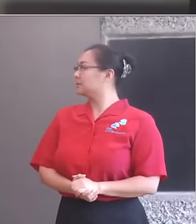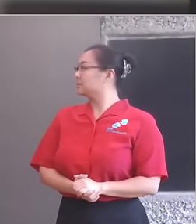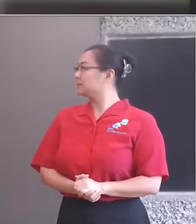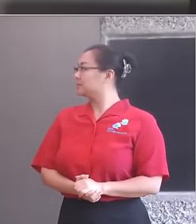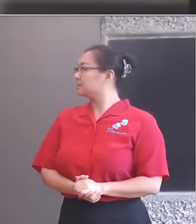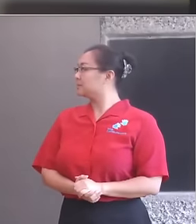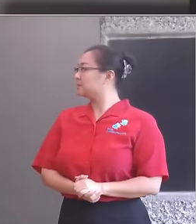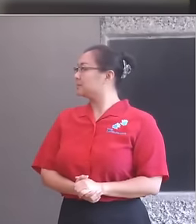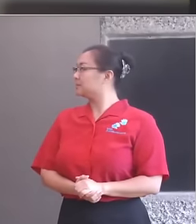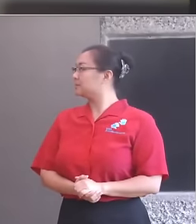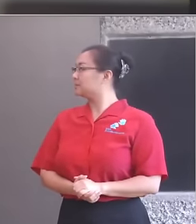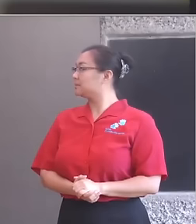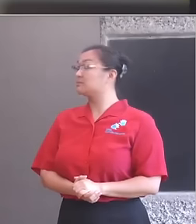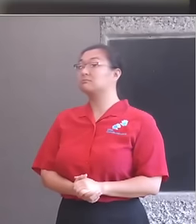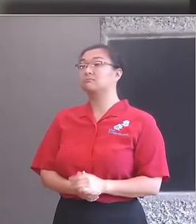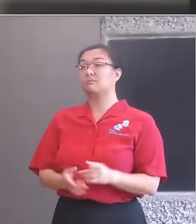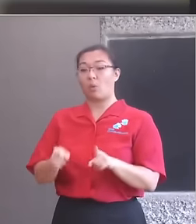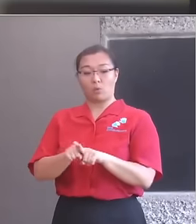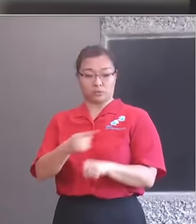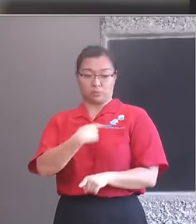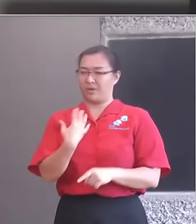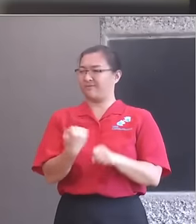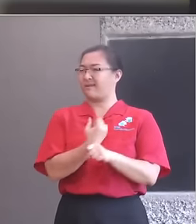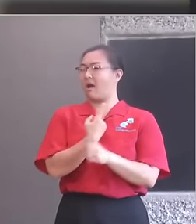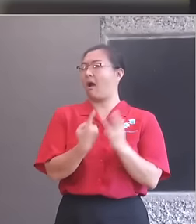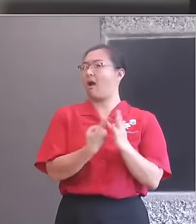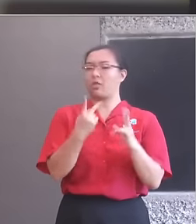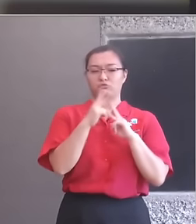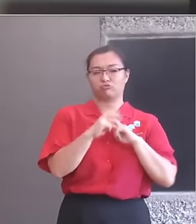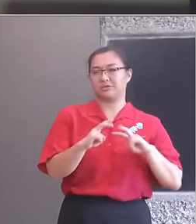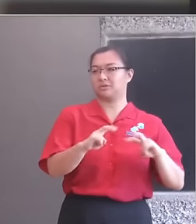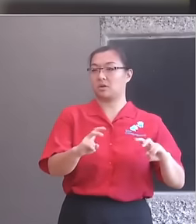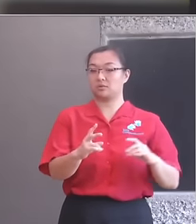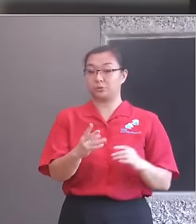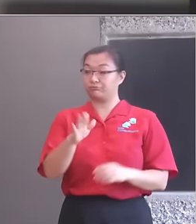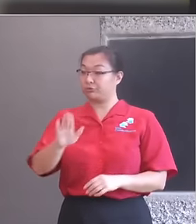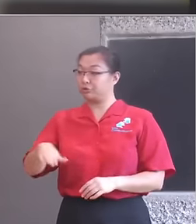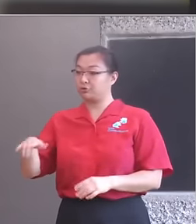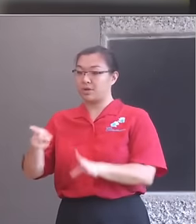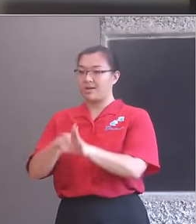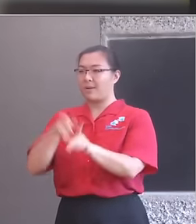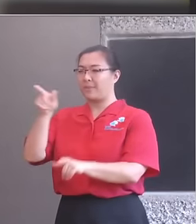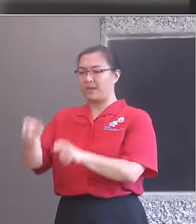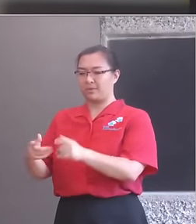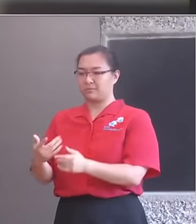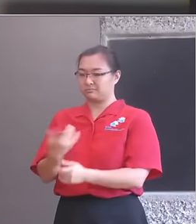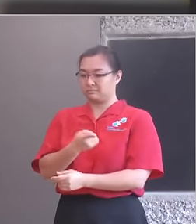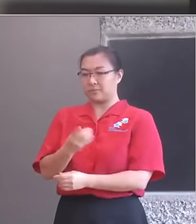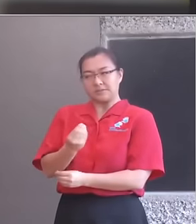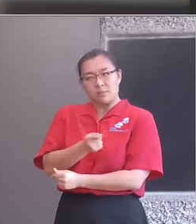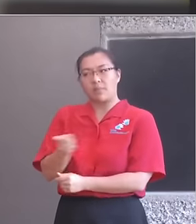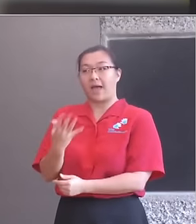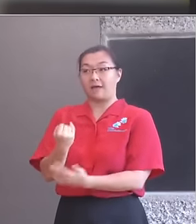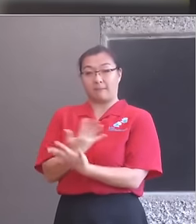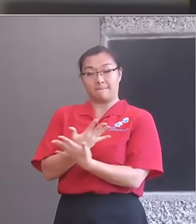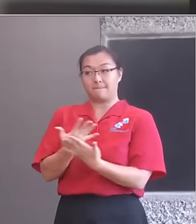report have been echoed by our subsequent research. Children and young people often face significant barriers to participation in